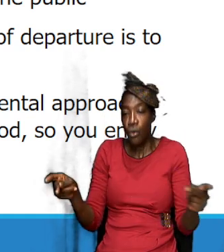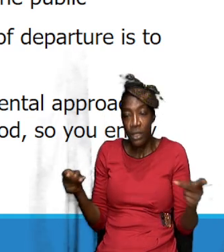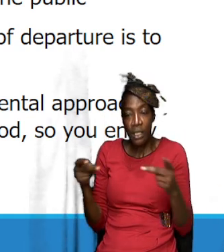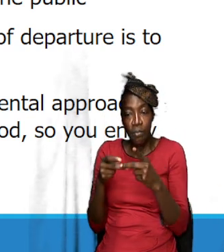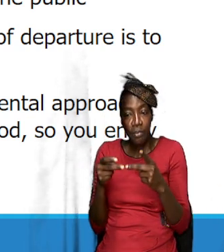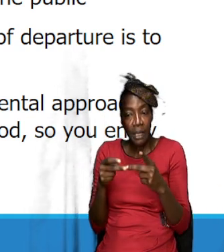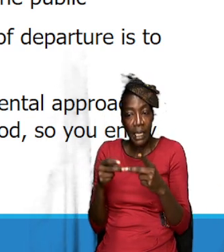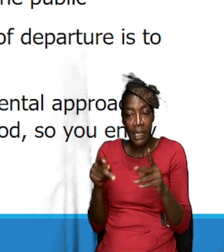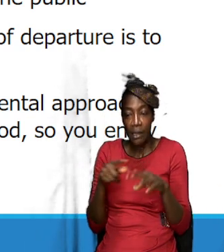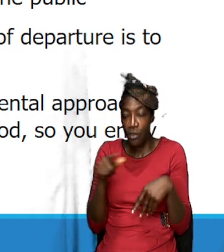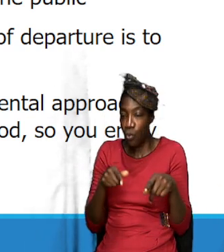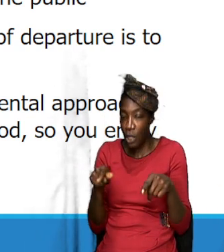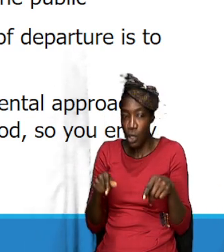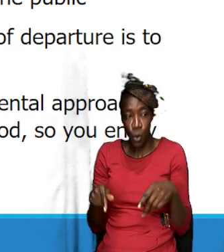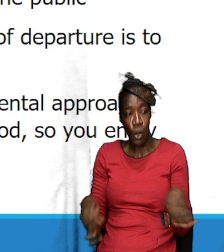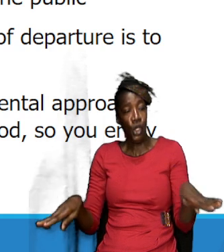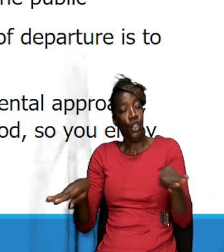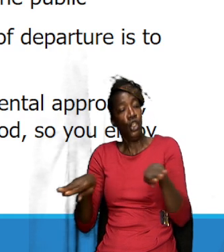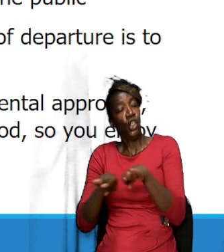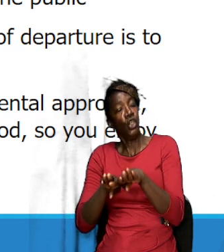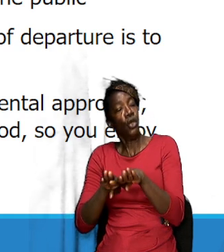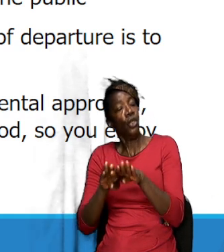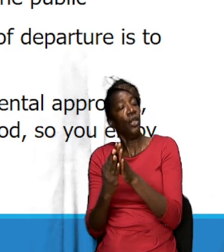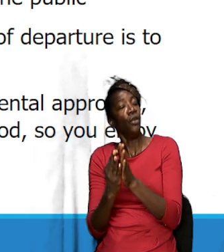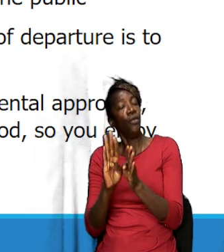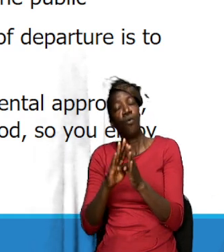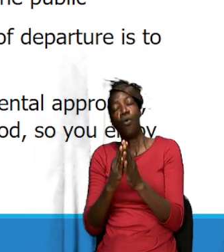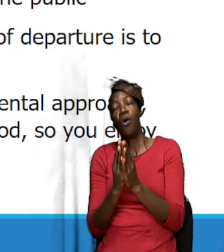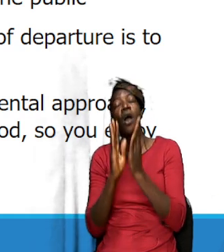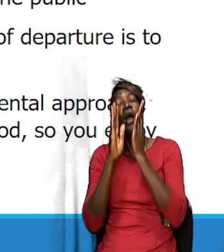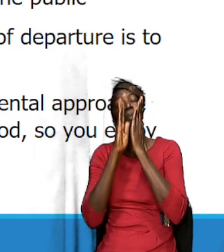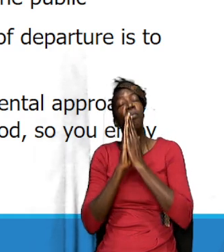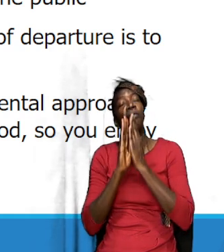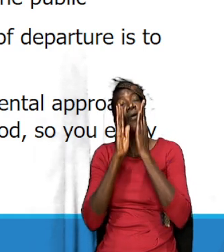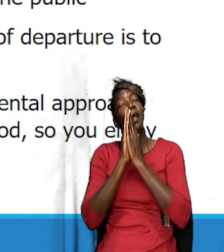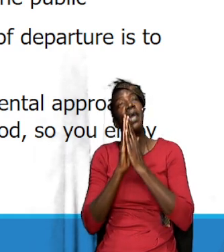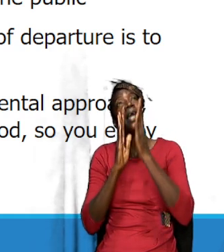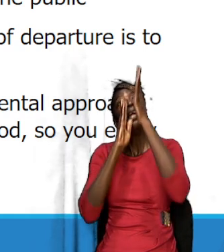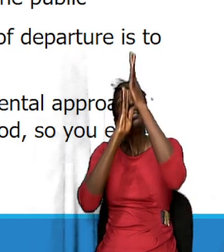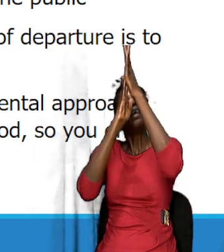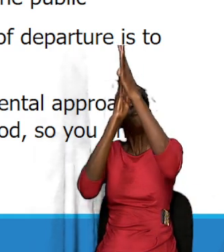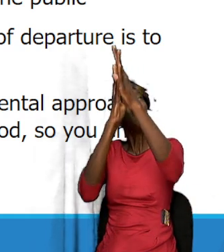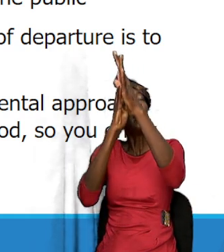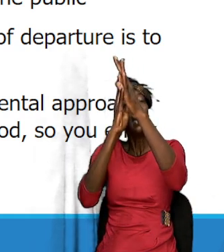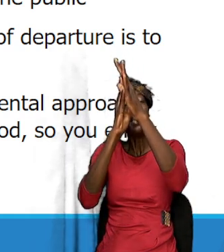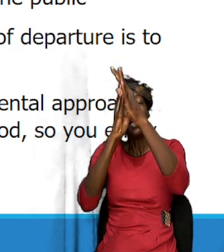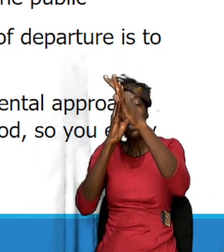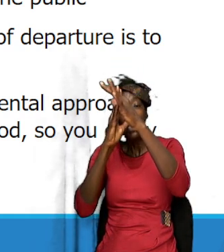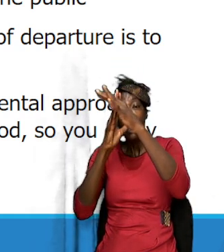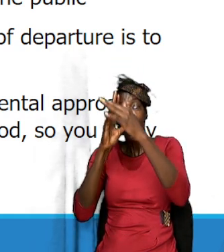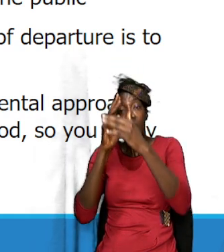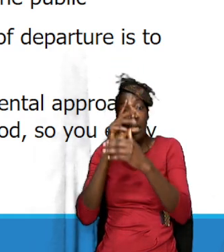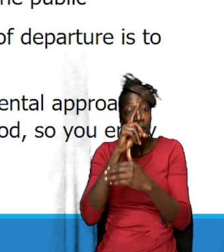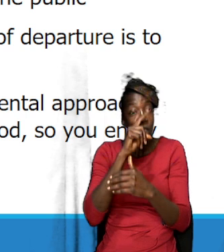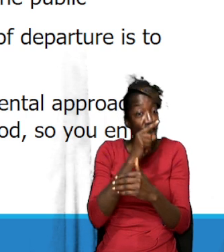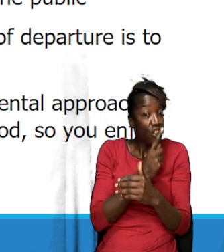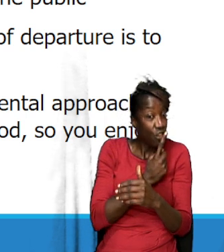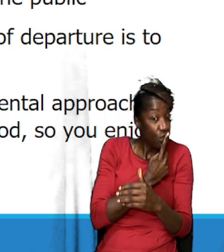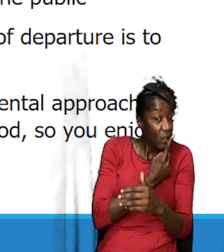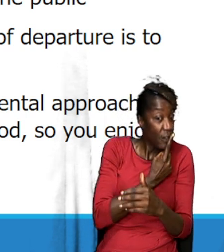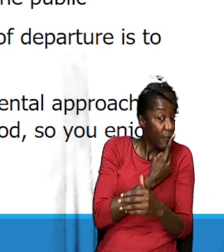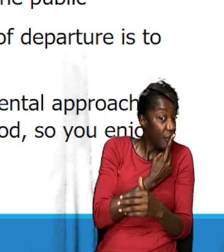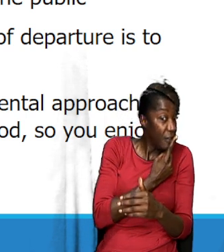and when you have shut the door, you should pray to the father in secret, the Bible says.